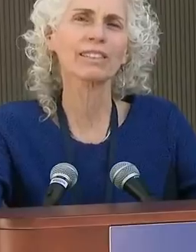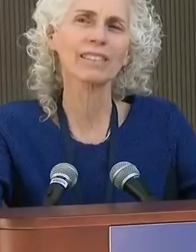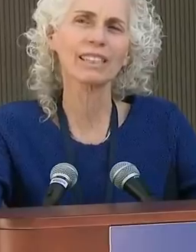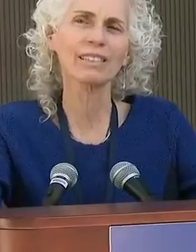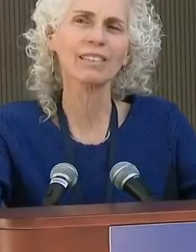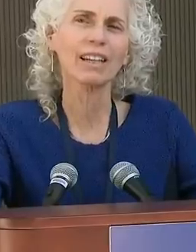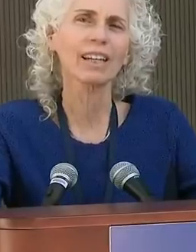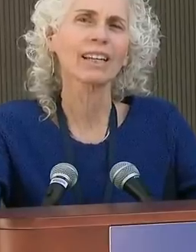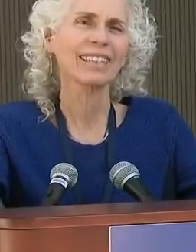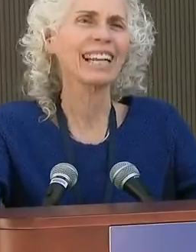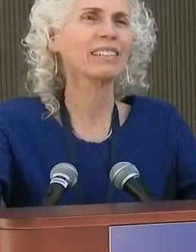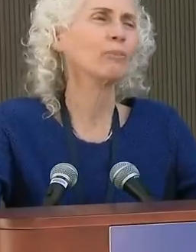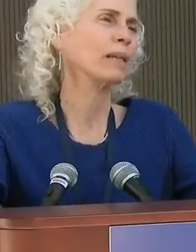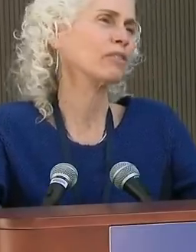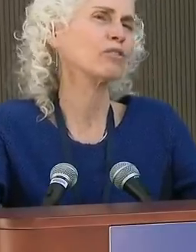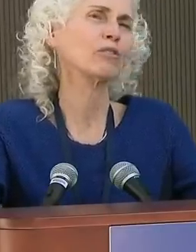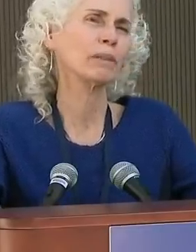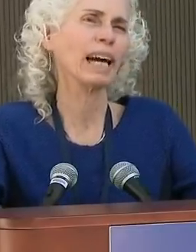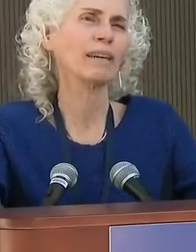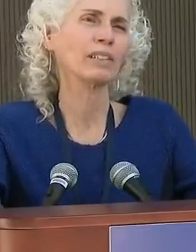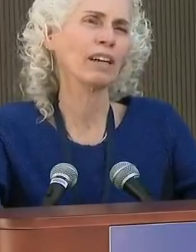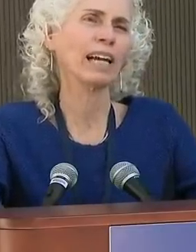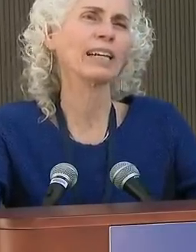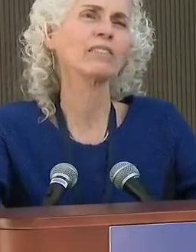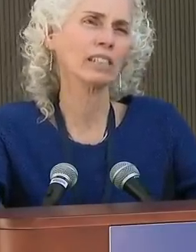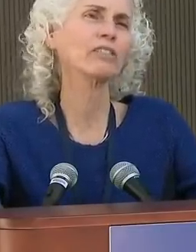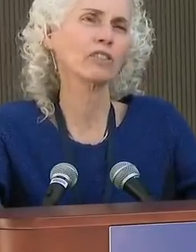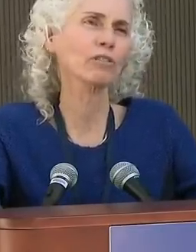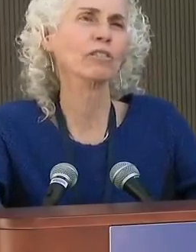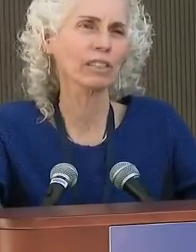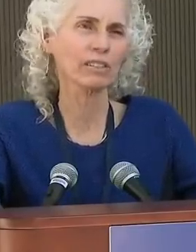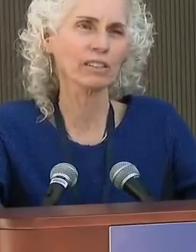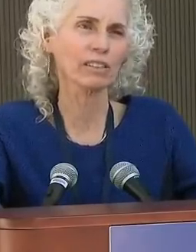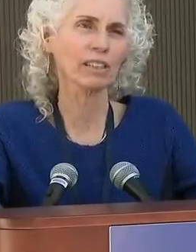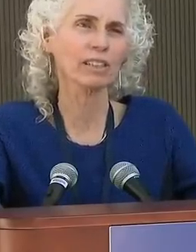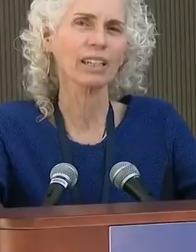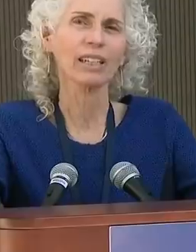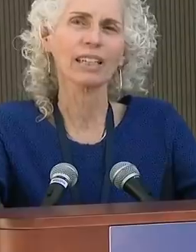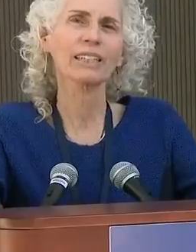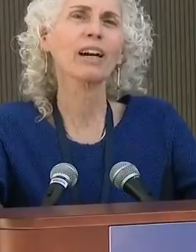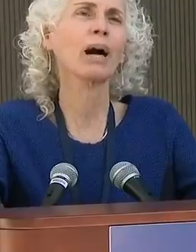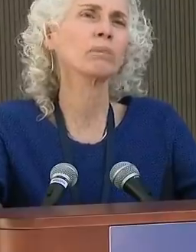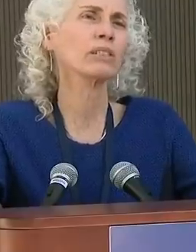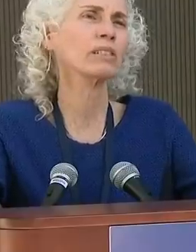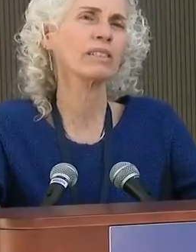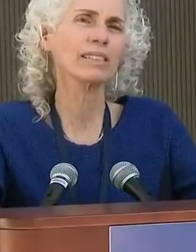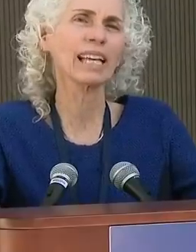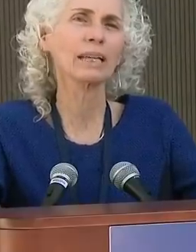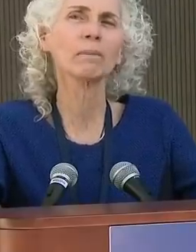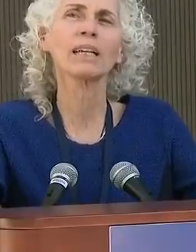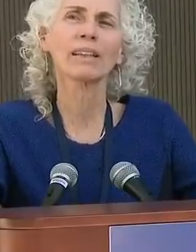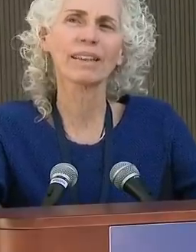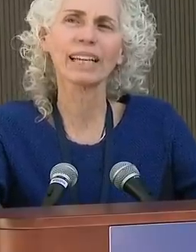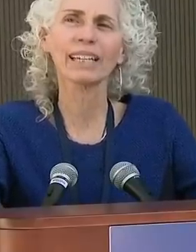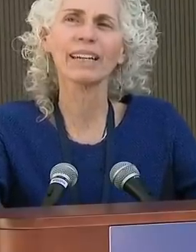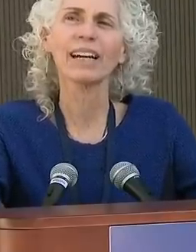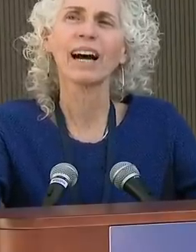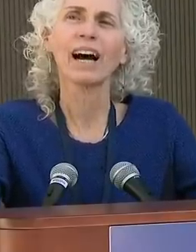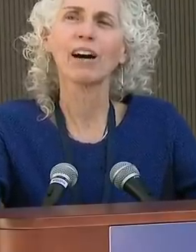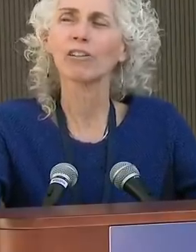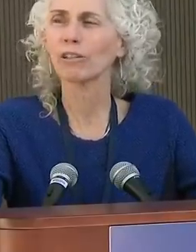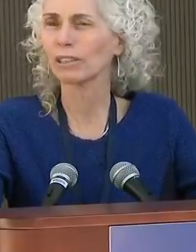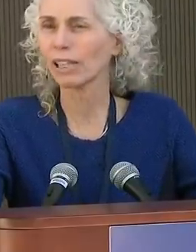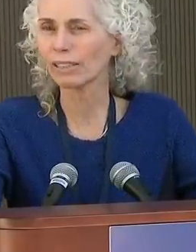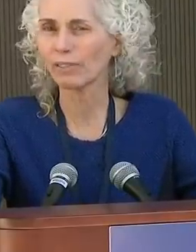serious disease, the next best tool we have in our hands is social distancing. It accomplishes the same thing,